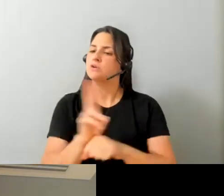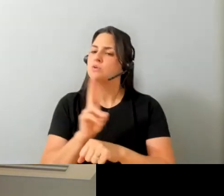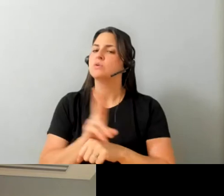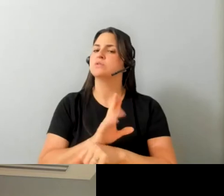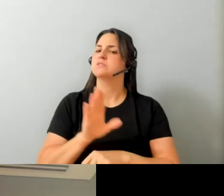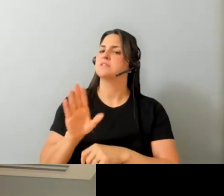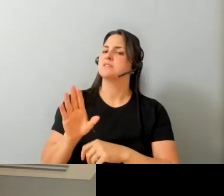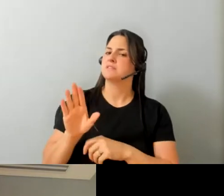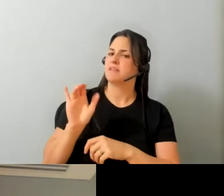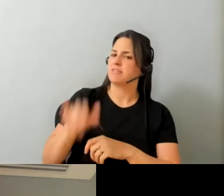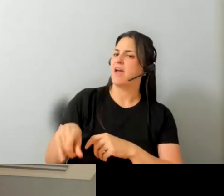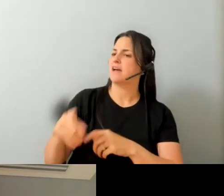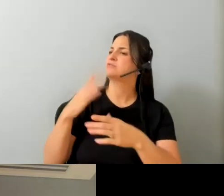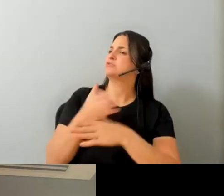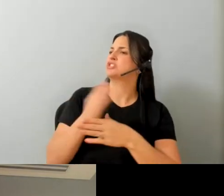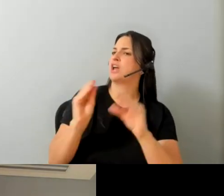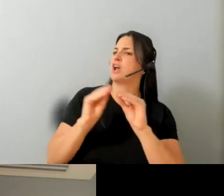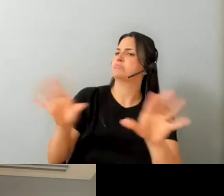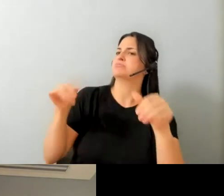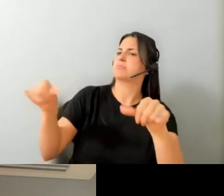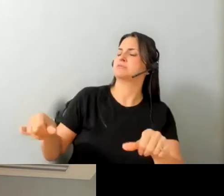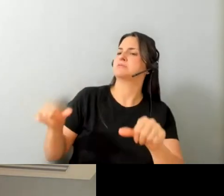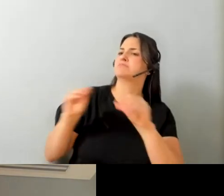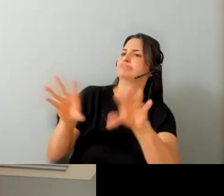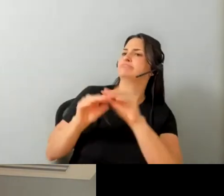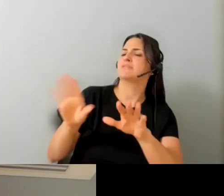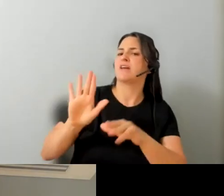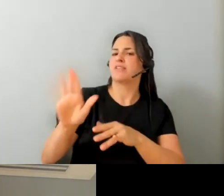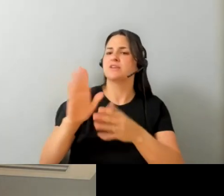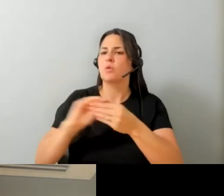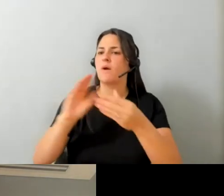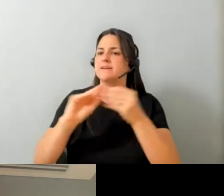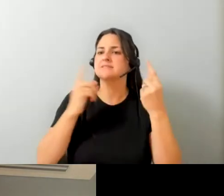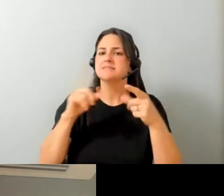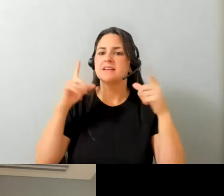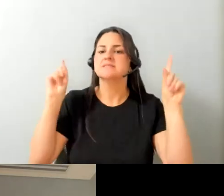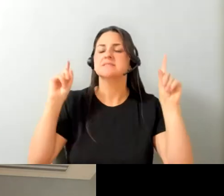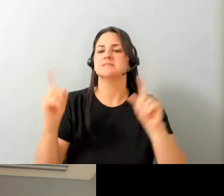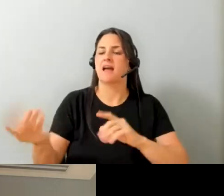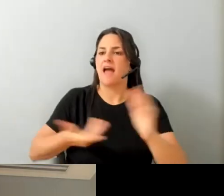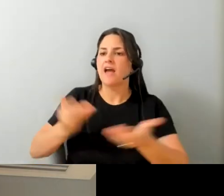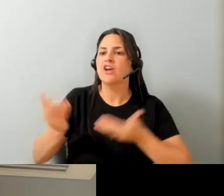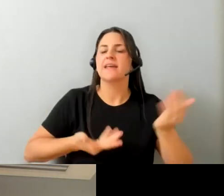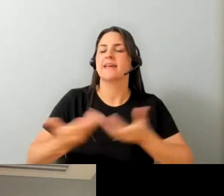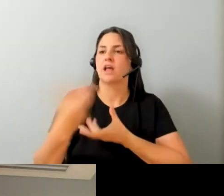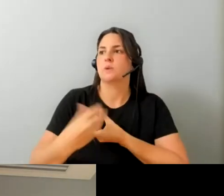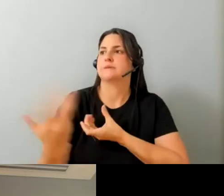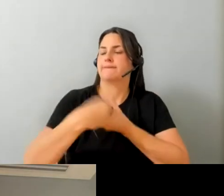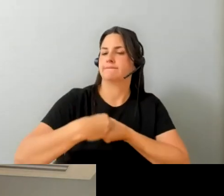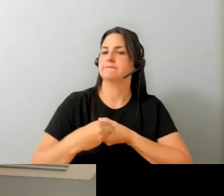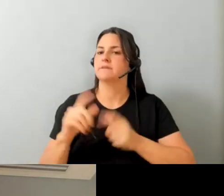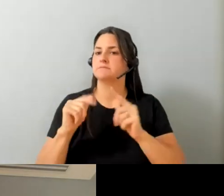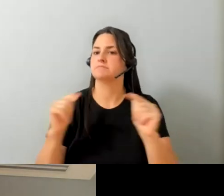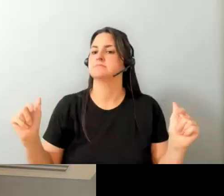stories and employers being more out there sharing their stories of success with hiring inclusively um it's really